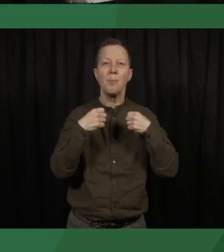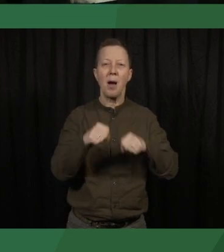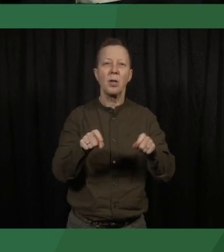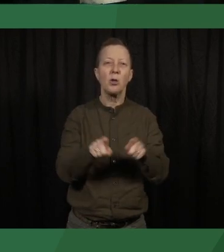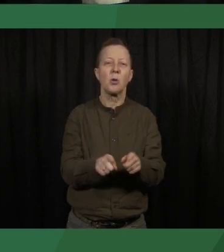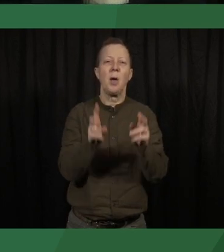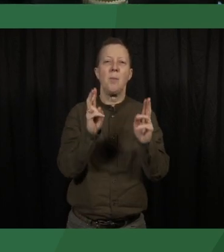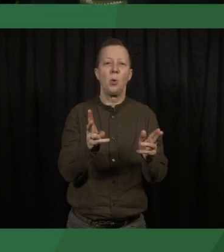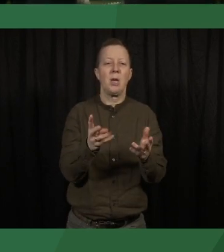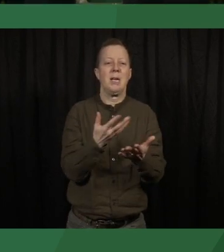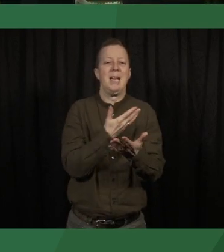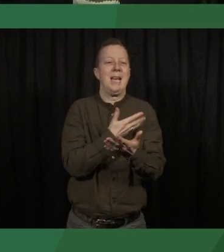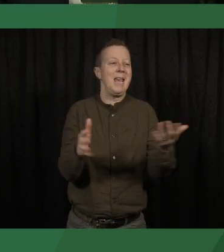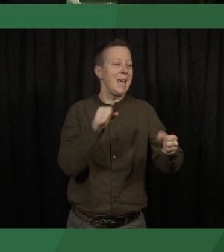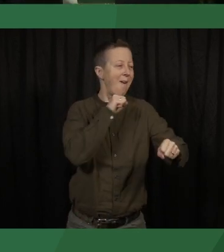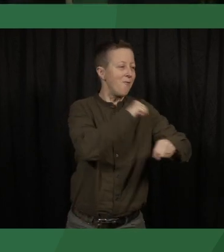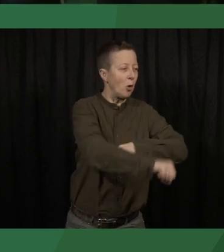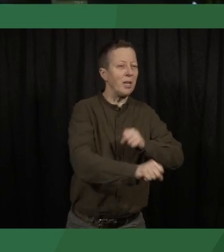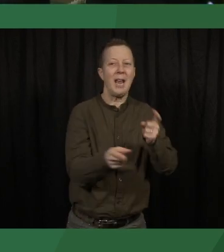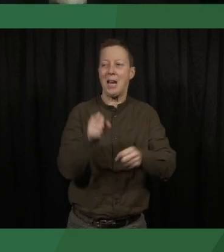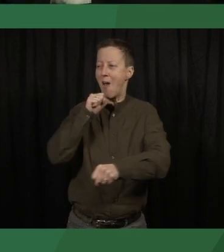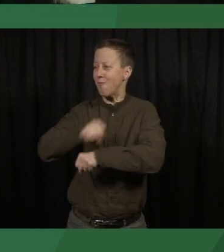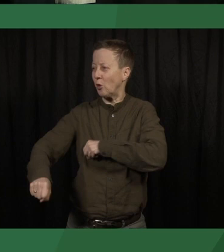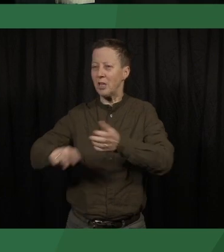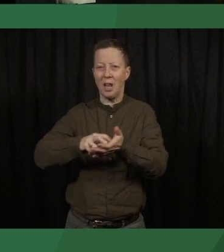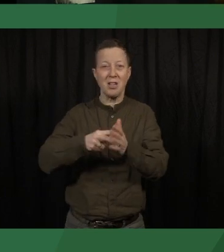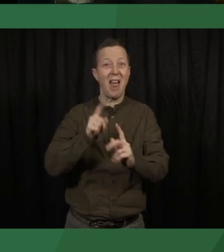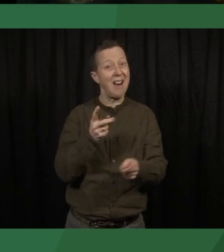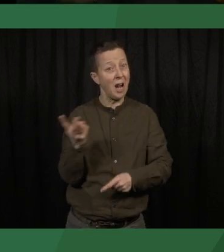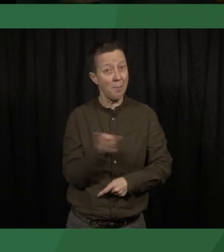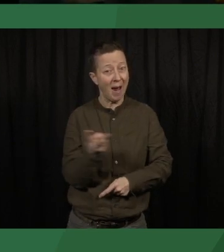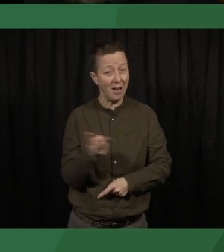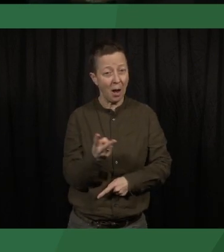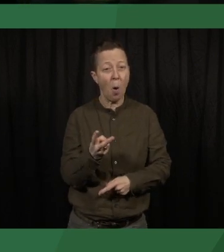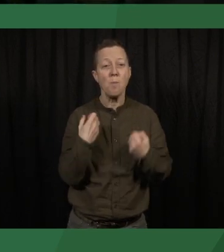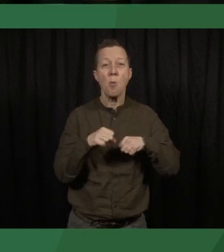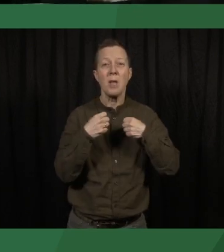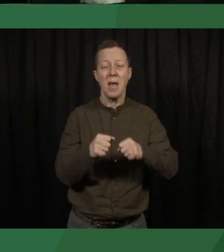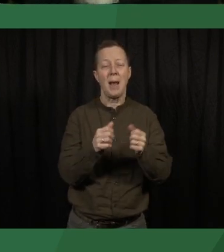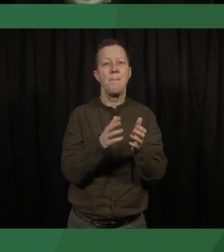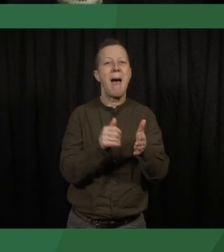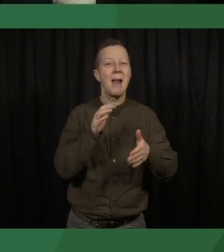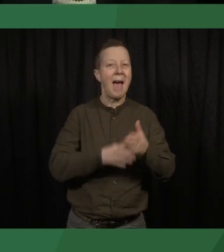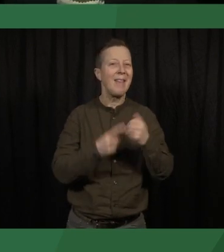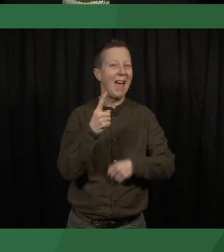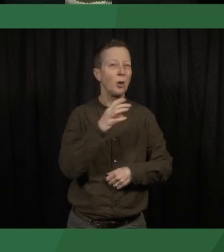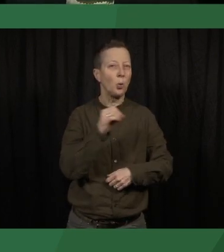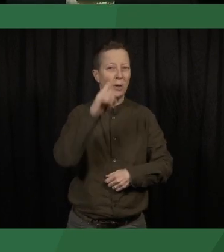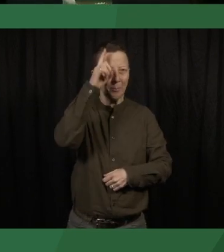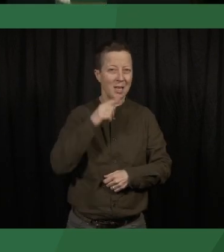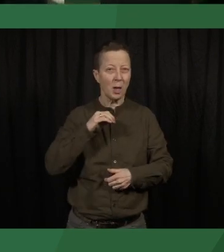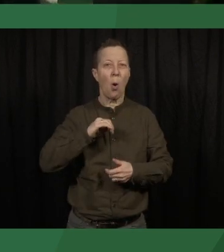nonviolent or a violent strategy, or both, mobilize more than 1,000 people, and have a